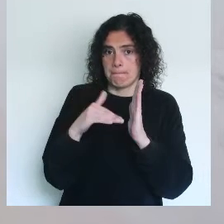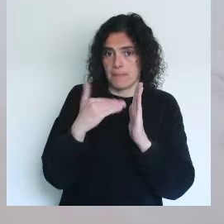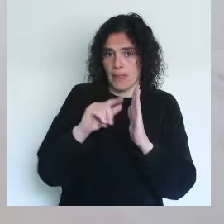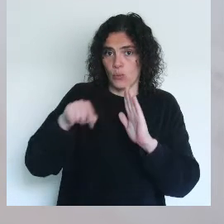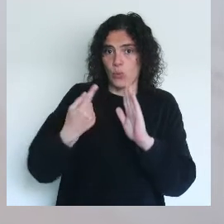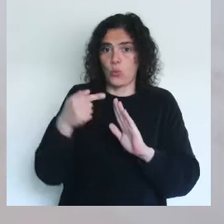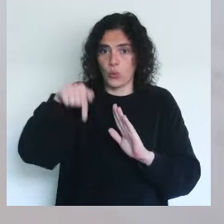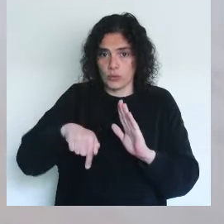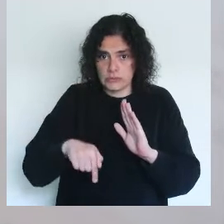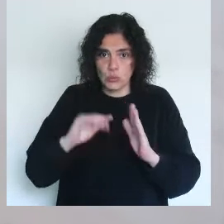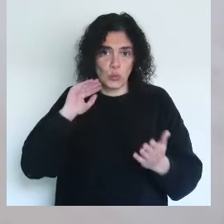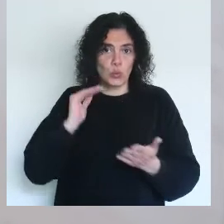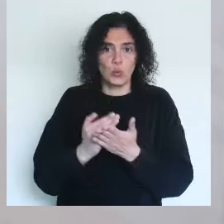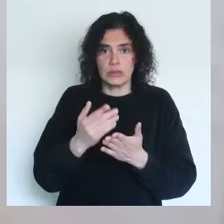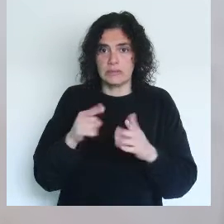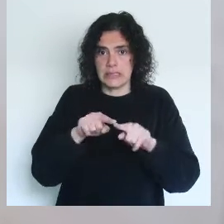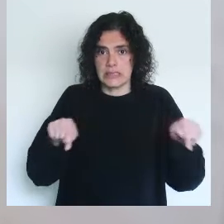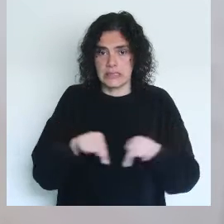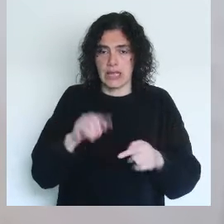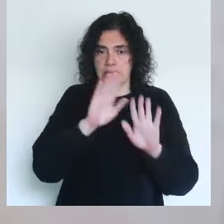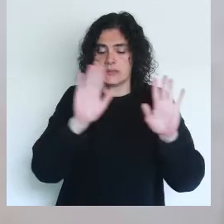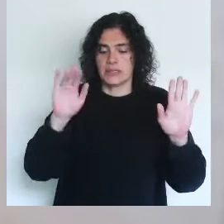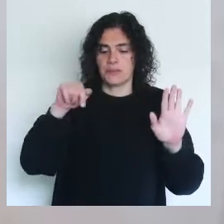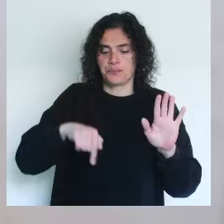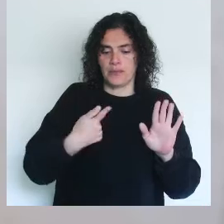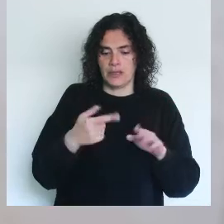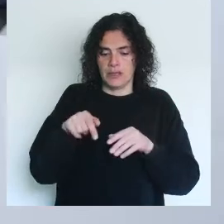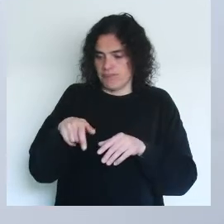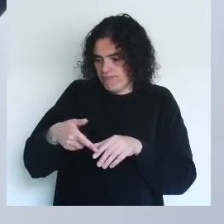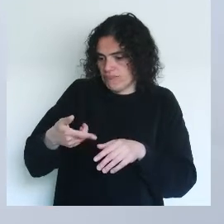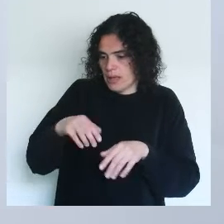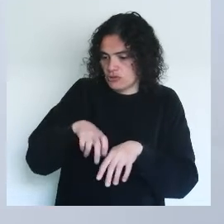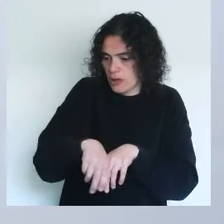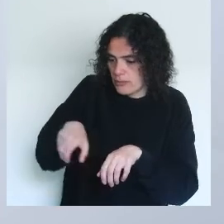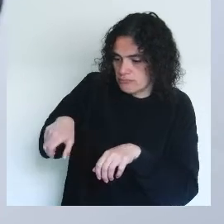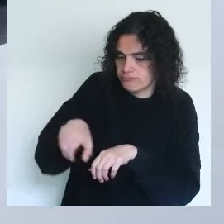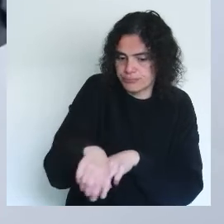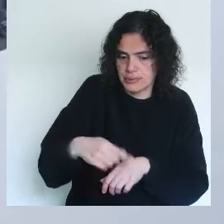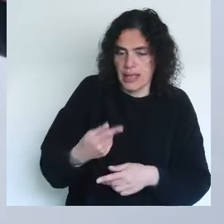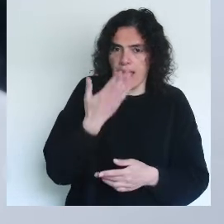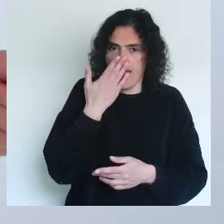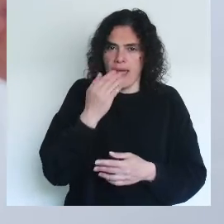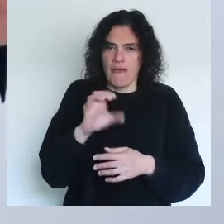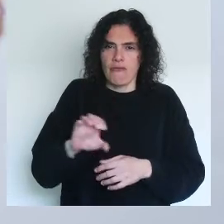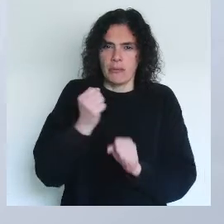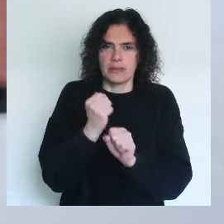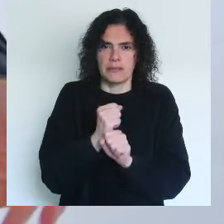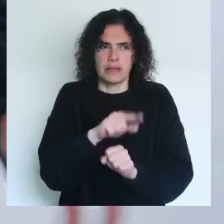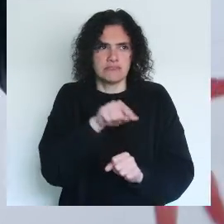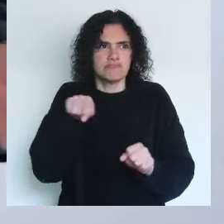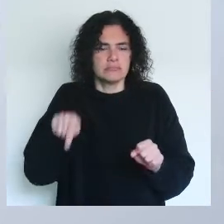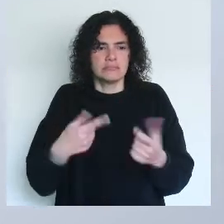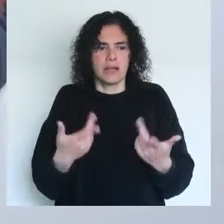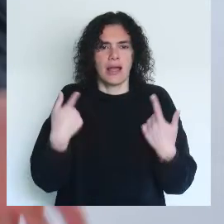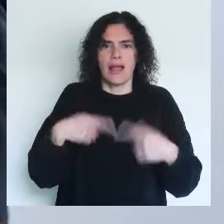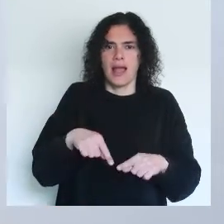in the middle, and another one in the last room of the exhibition. This Mains Courantes, it's a little bit like the modus operandi. In every